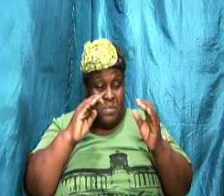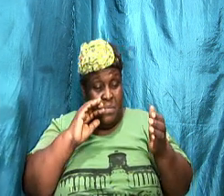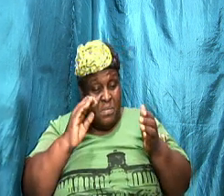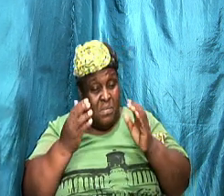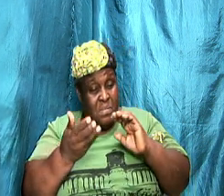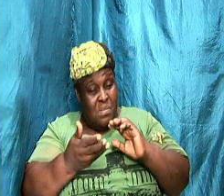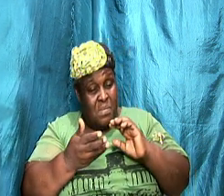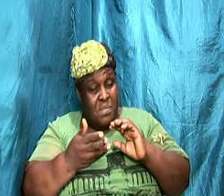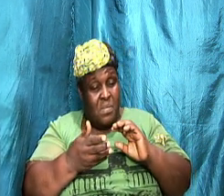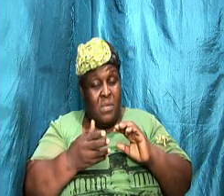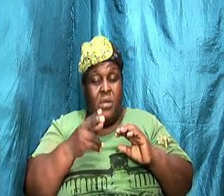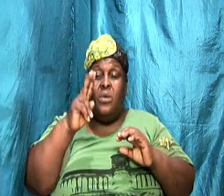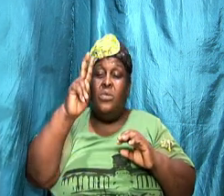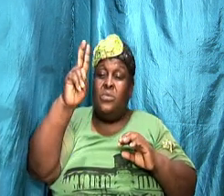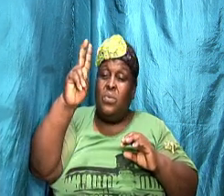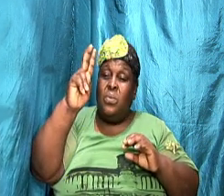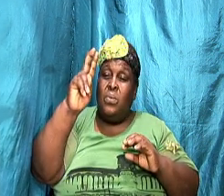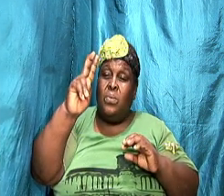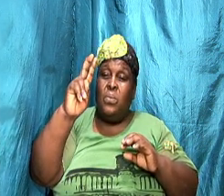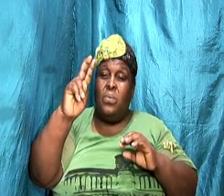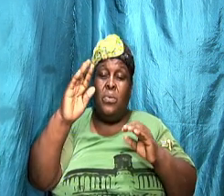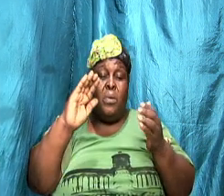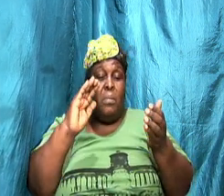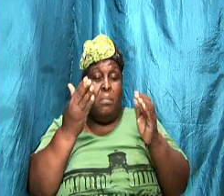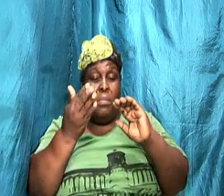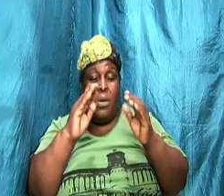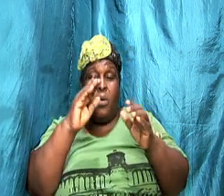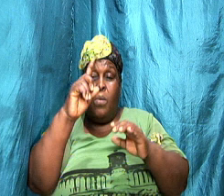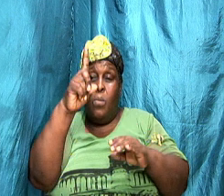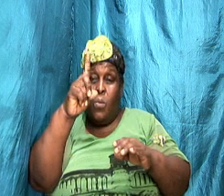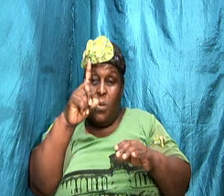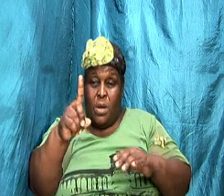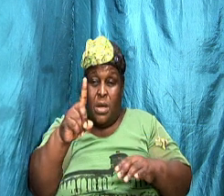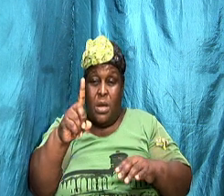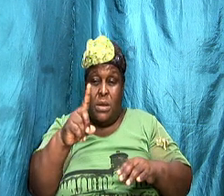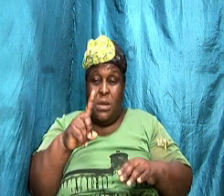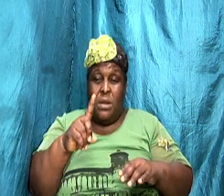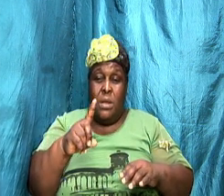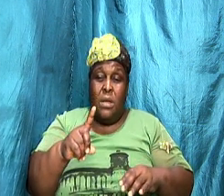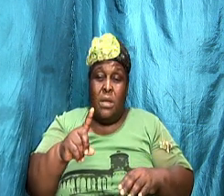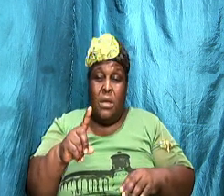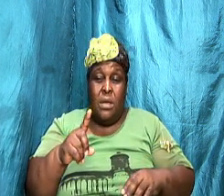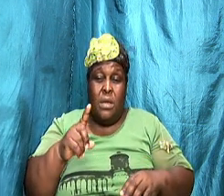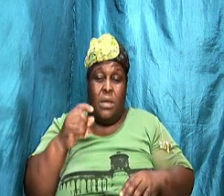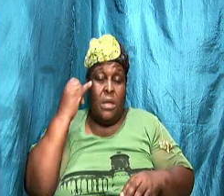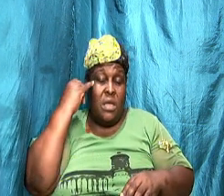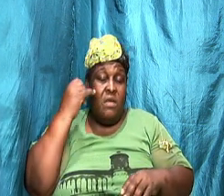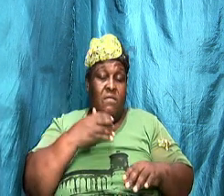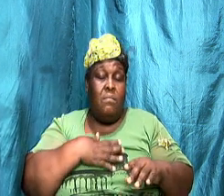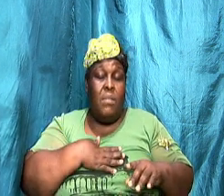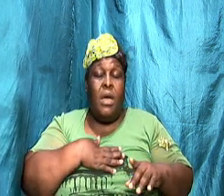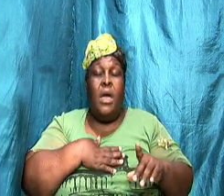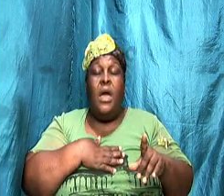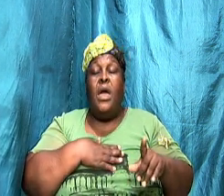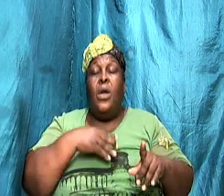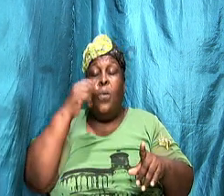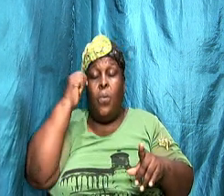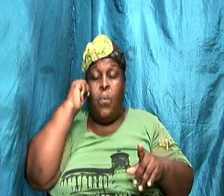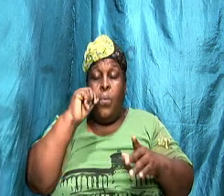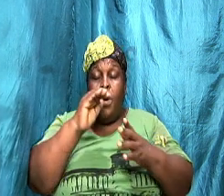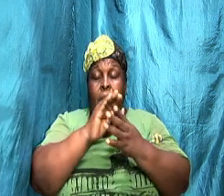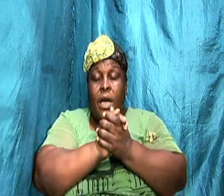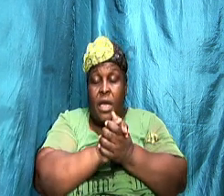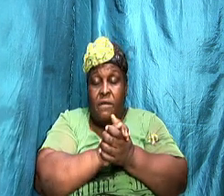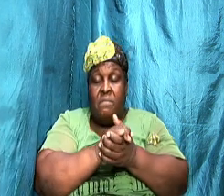the twain shall become one flesh if my wife is unhappy then I am unhappy if my wife is